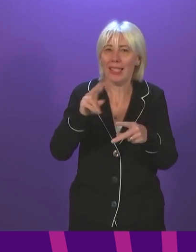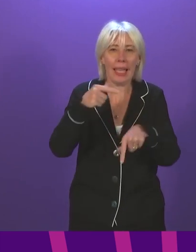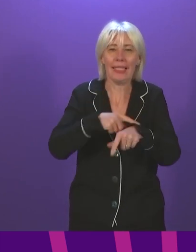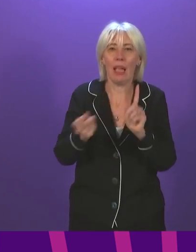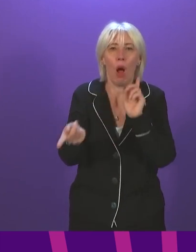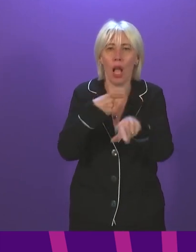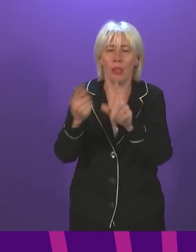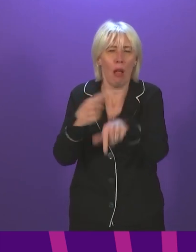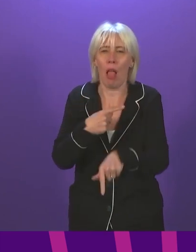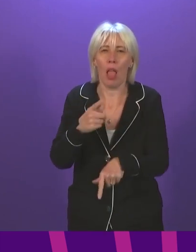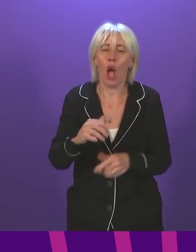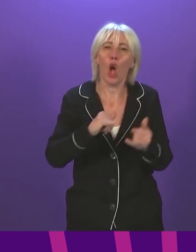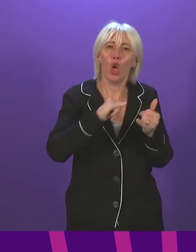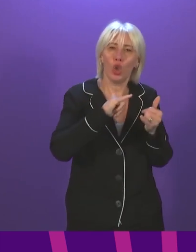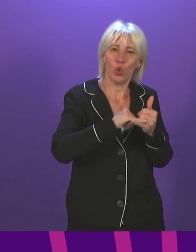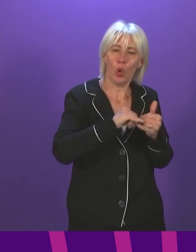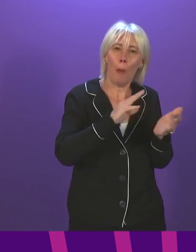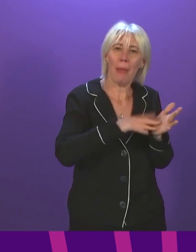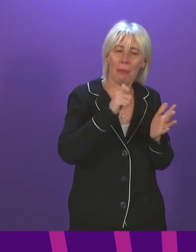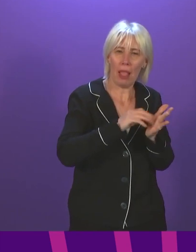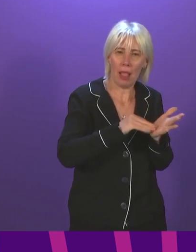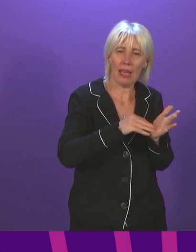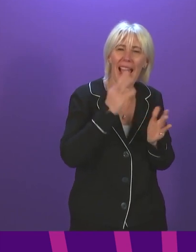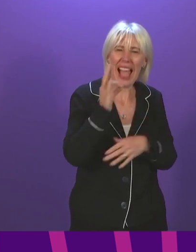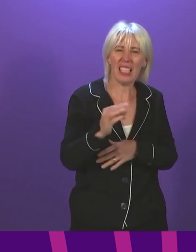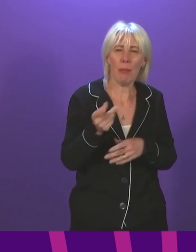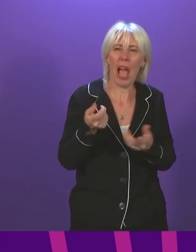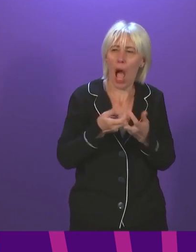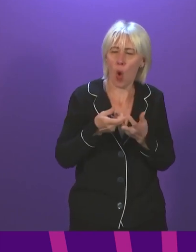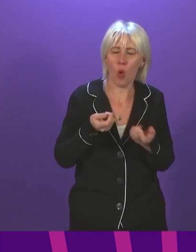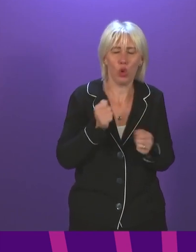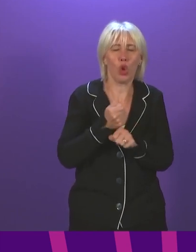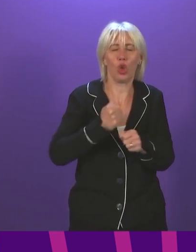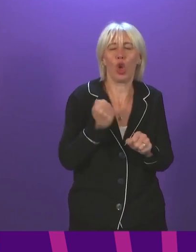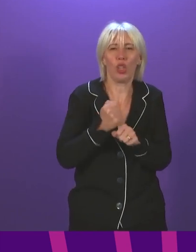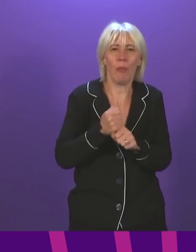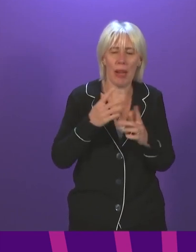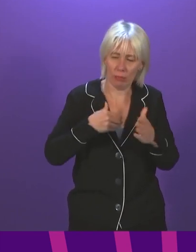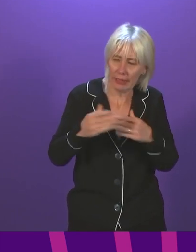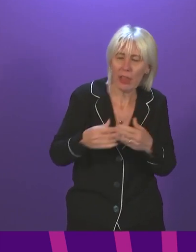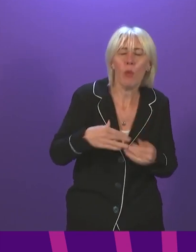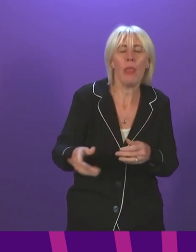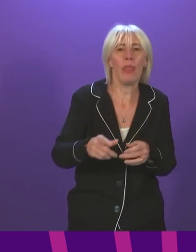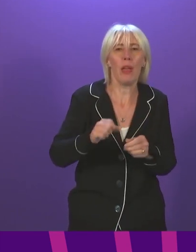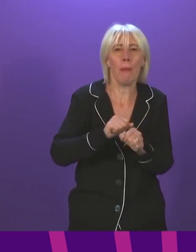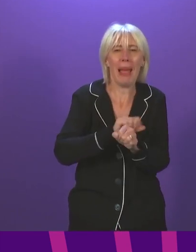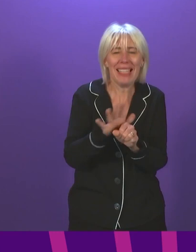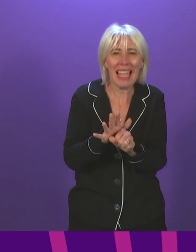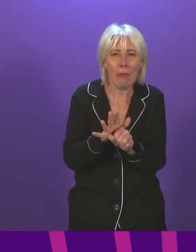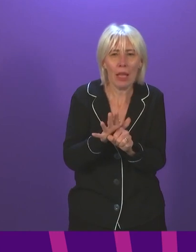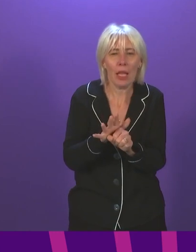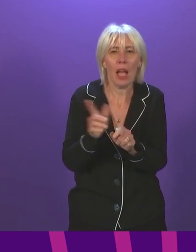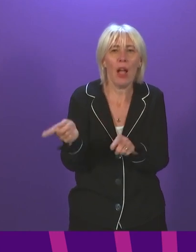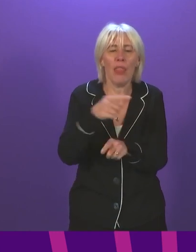McMillan asked about the inquiry into the Scottish Government's handling of the pandemic. The First Minister's answer was all about